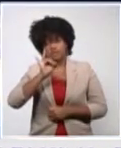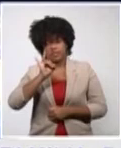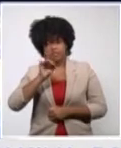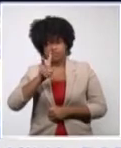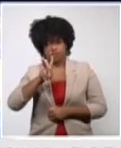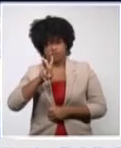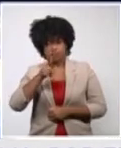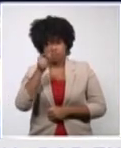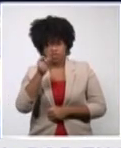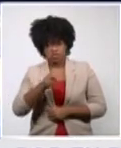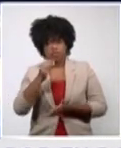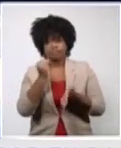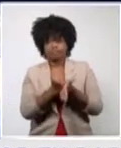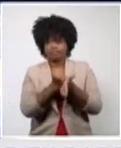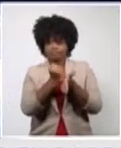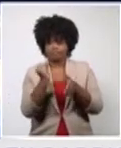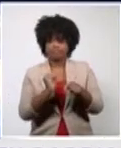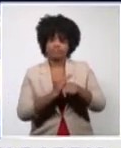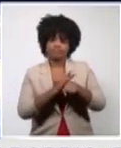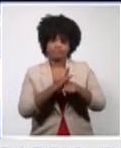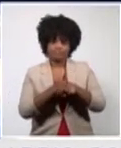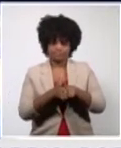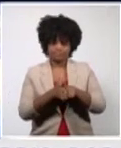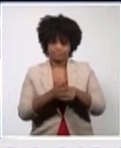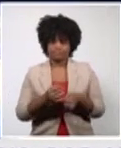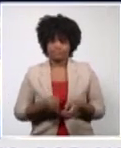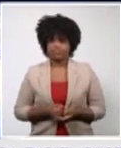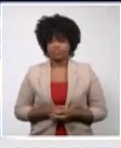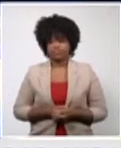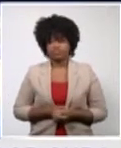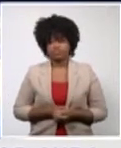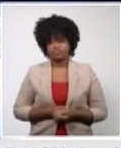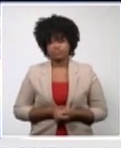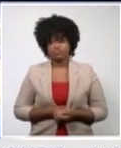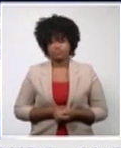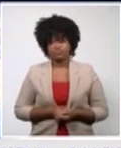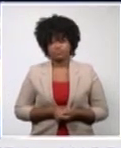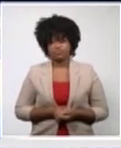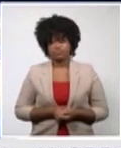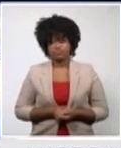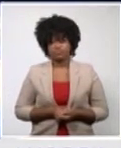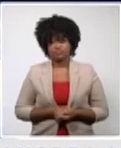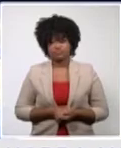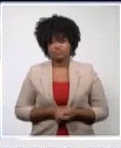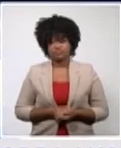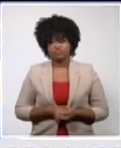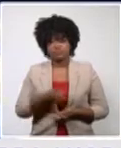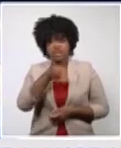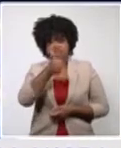cases have been confirmed. Of the 10 new cases confirmed yesterday,